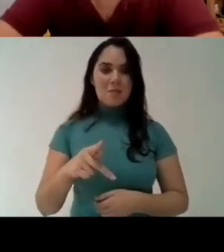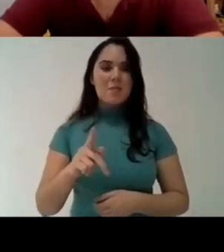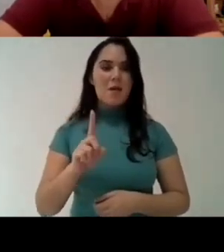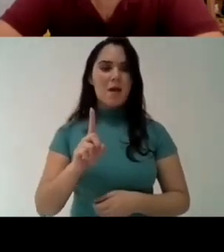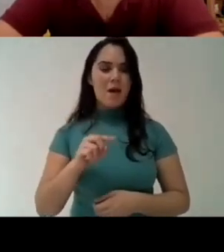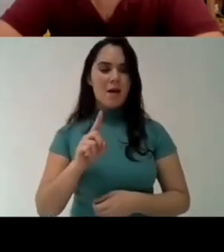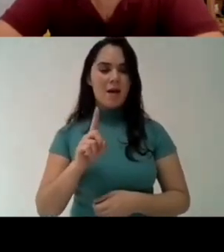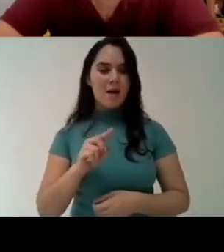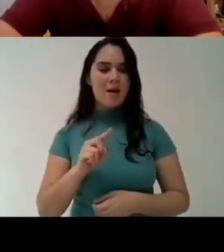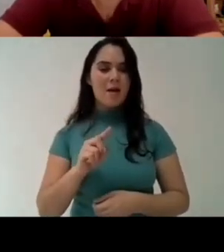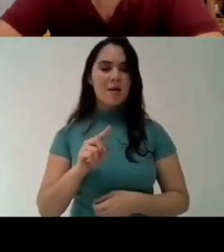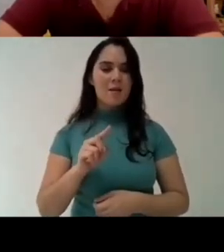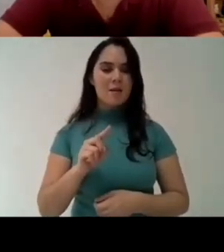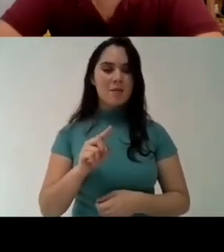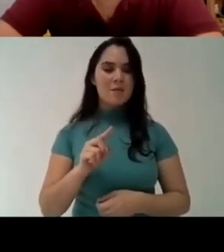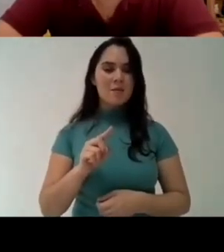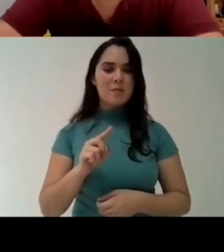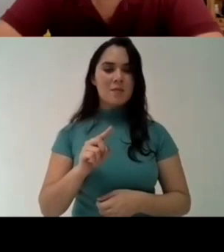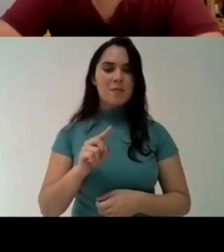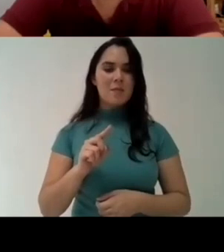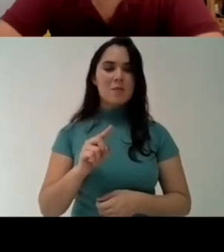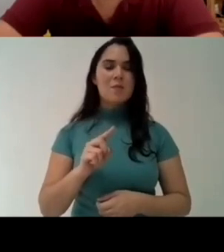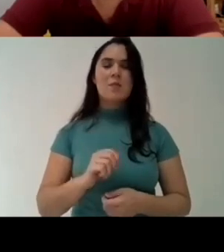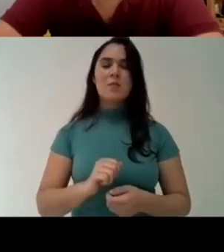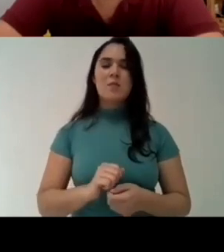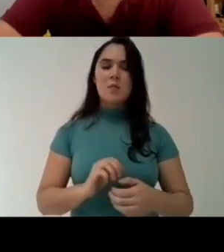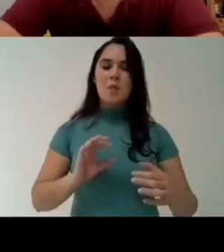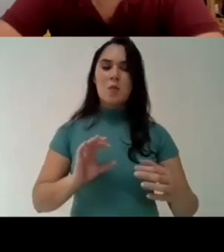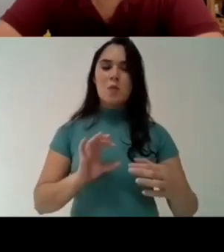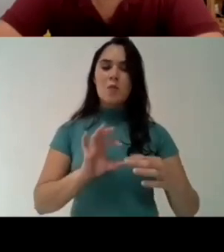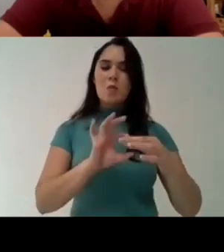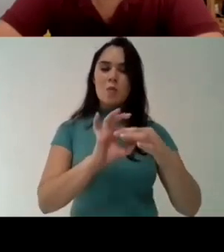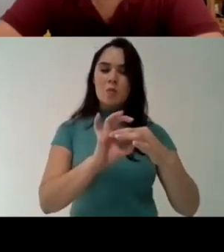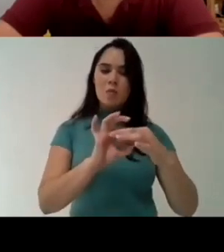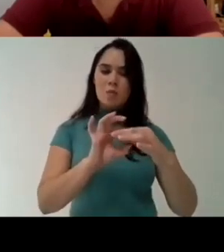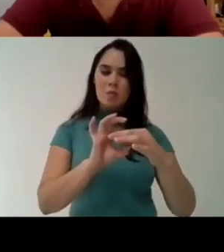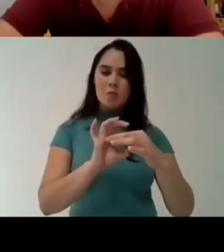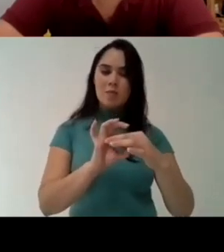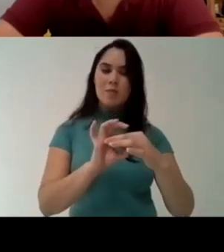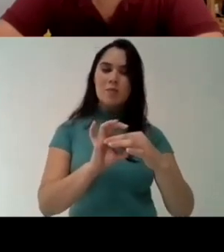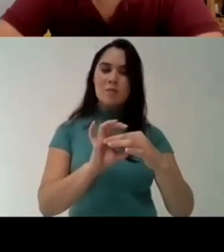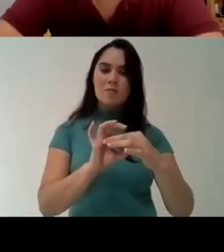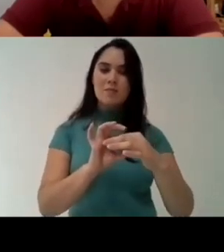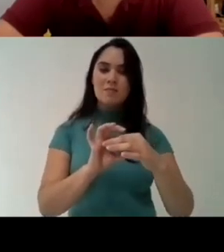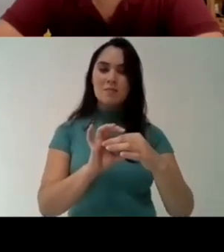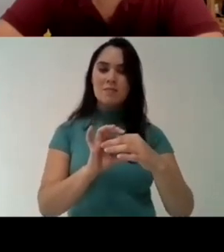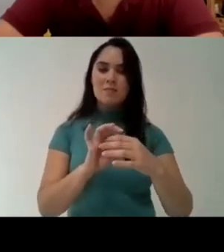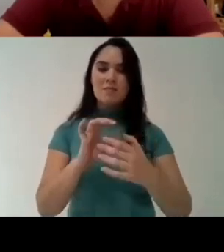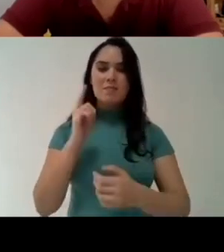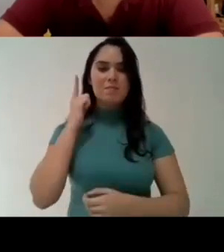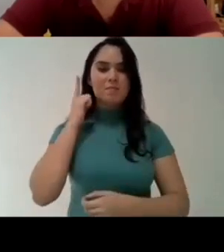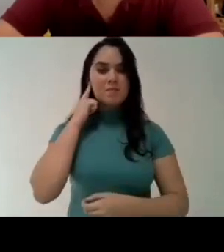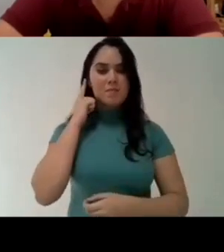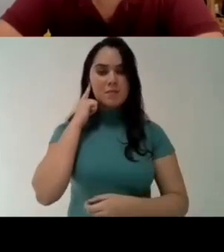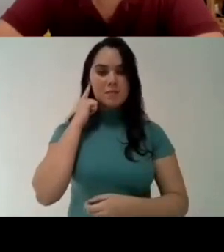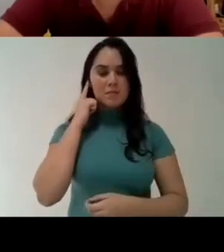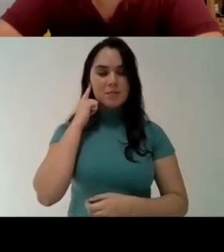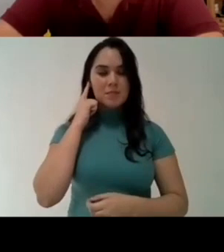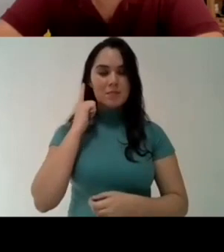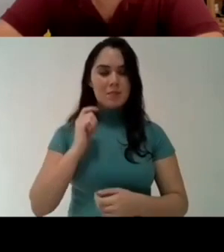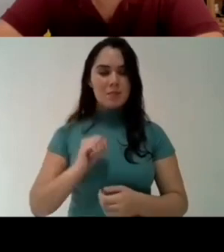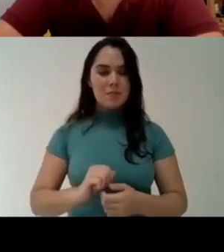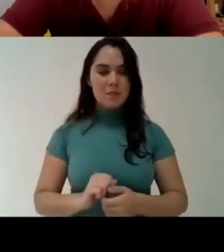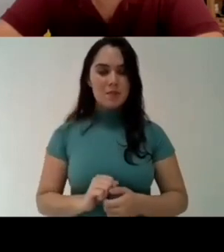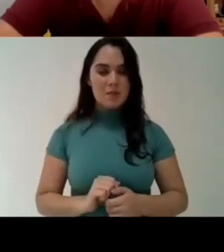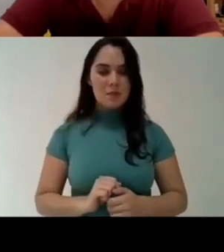he of course this this phenomenon that is happening in Brazil is not limited to